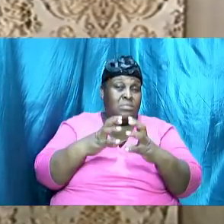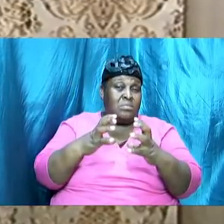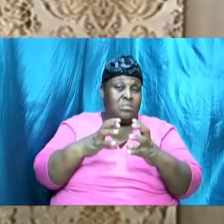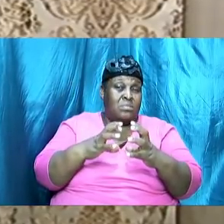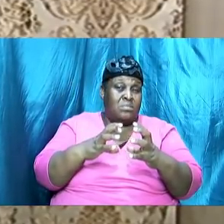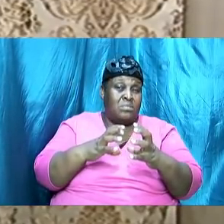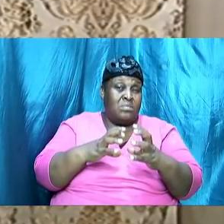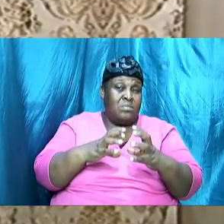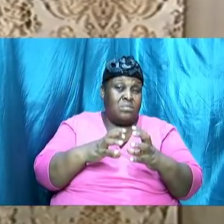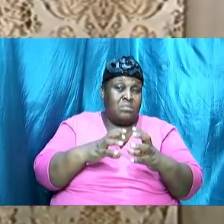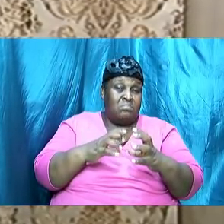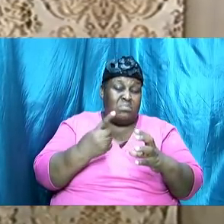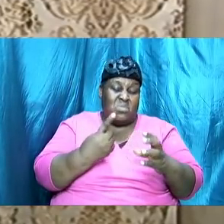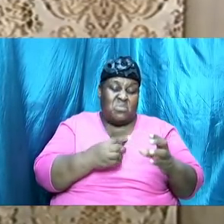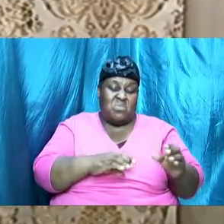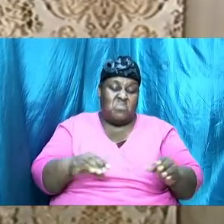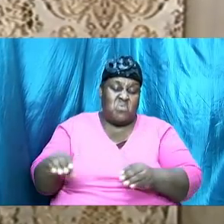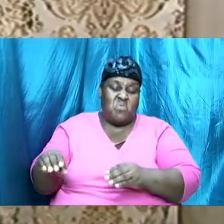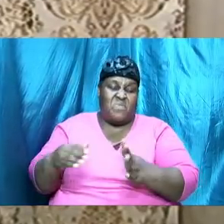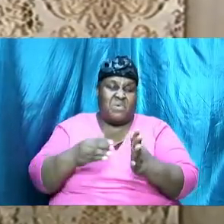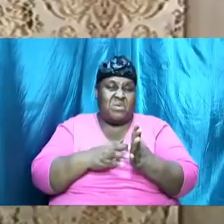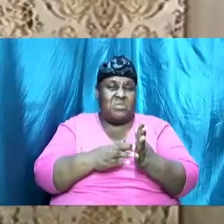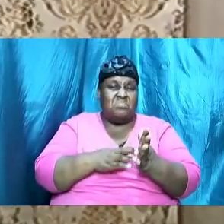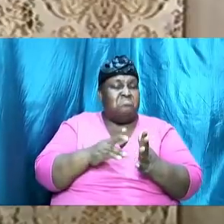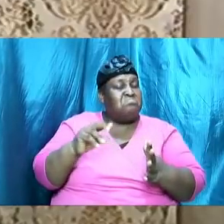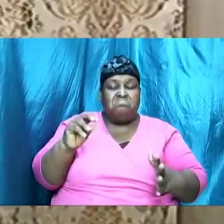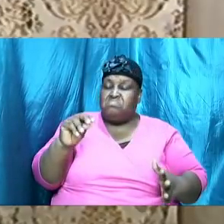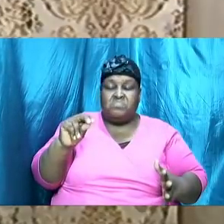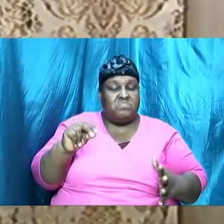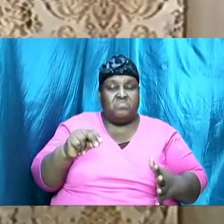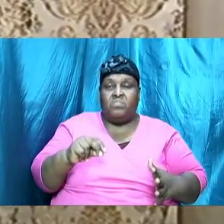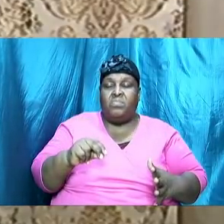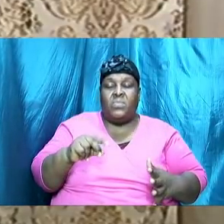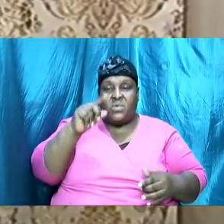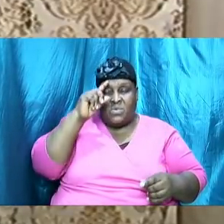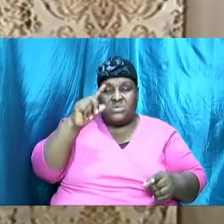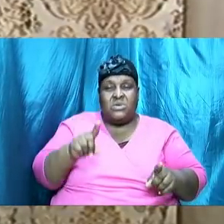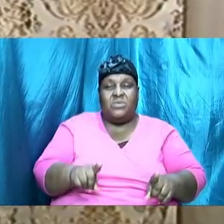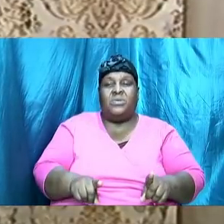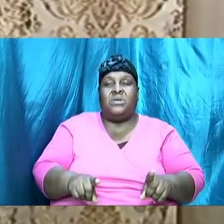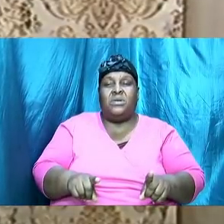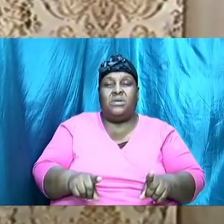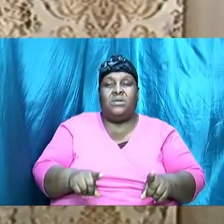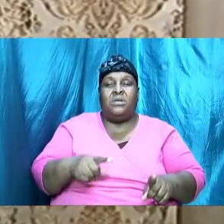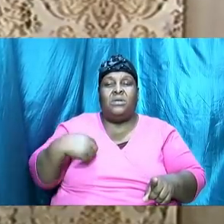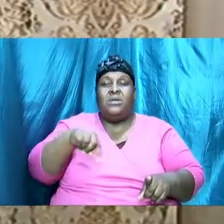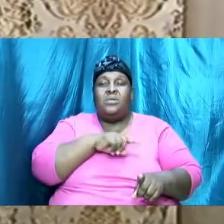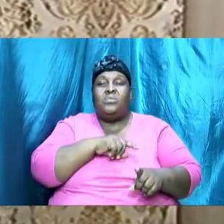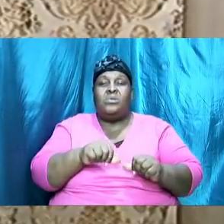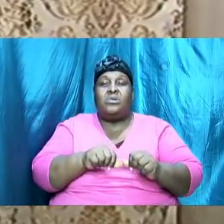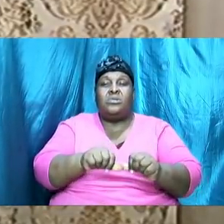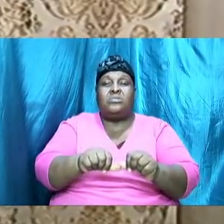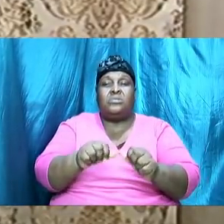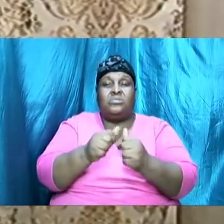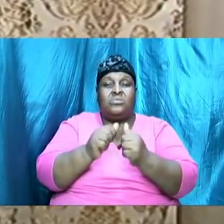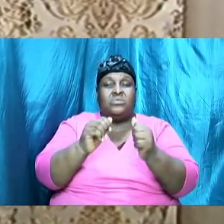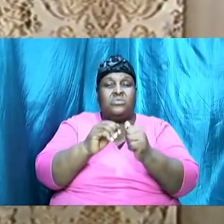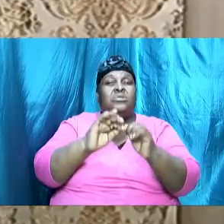only to shift it again afterwards. So it was agreed that we will continue with Sunday school